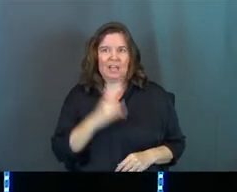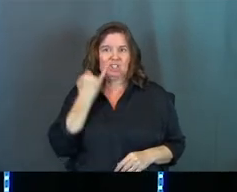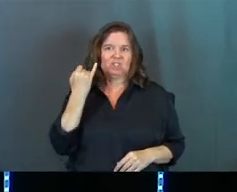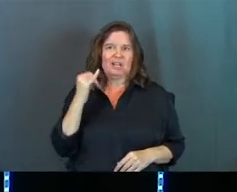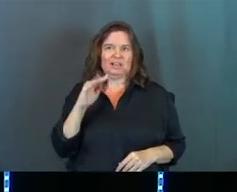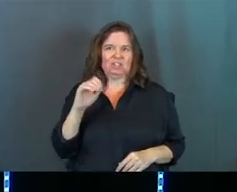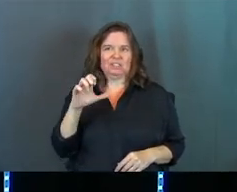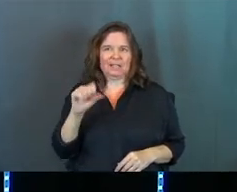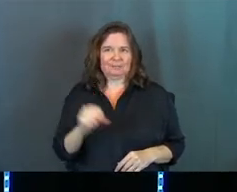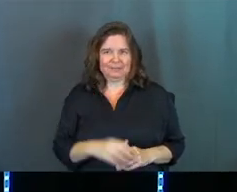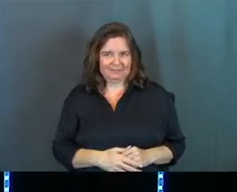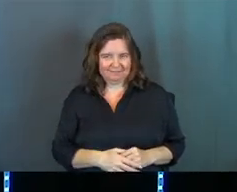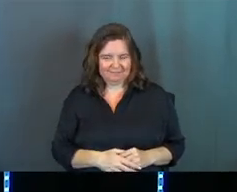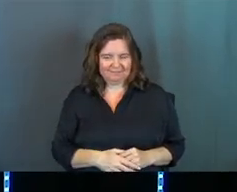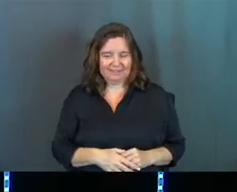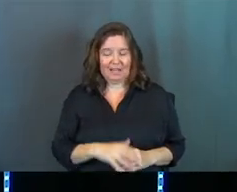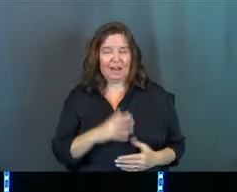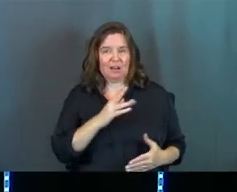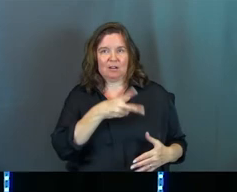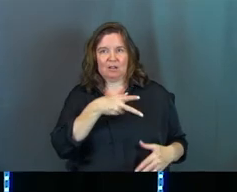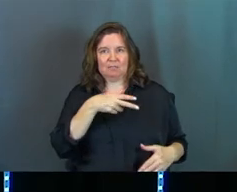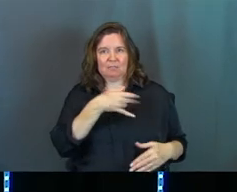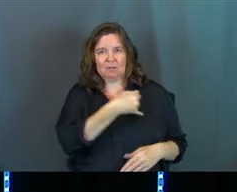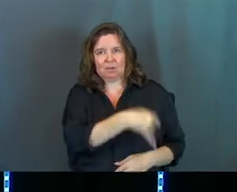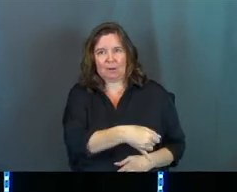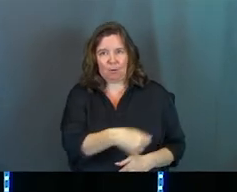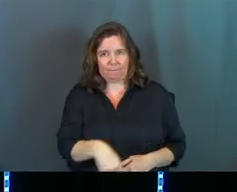Jealous James. James. Cut him off.